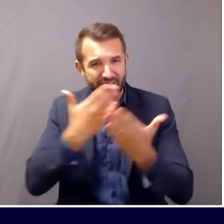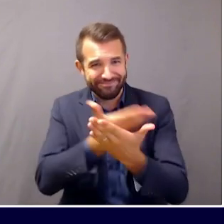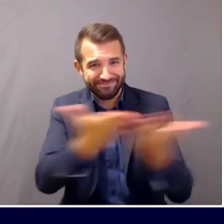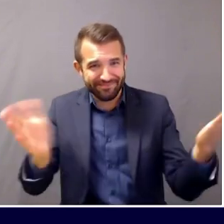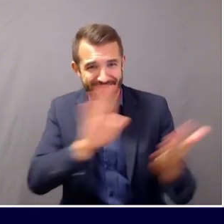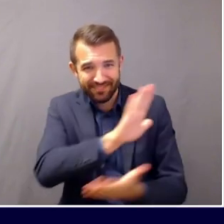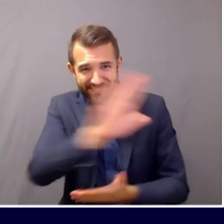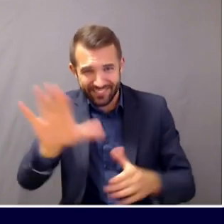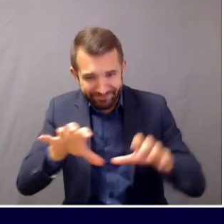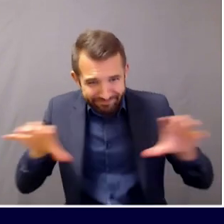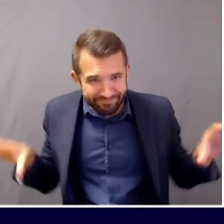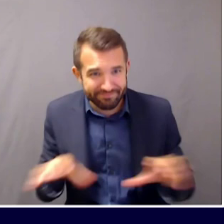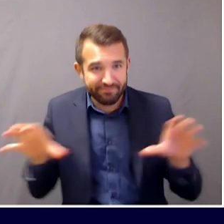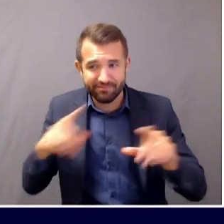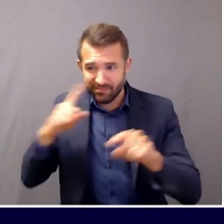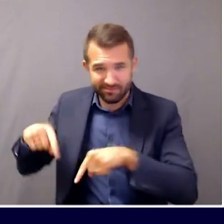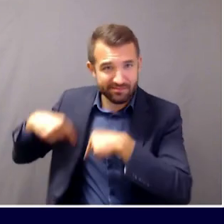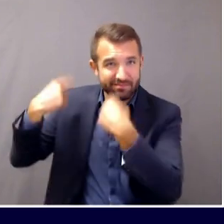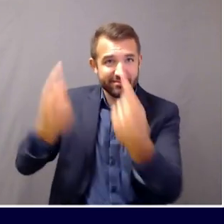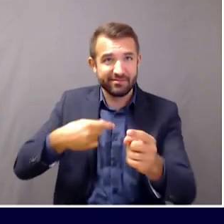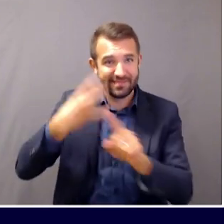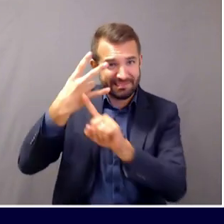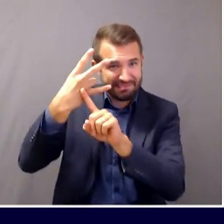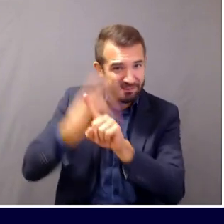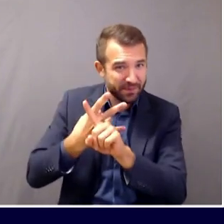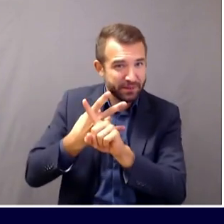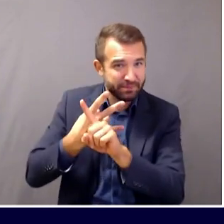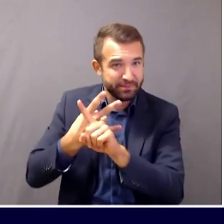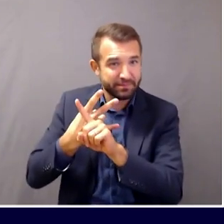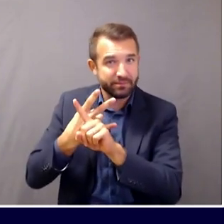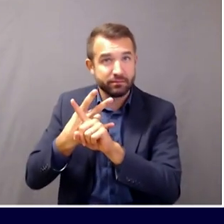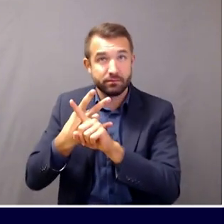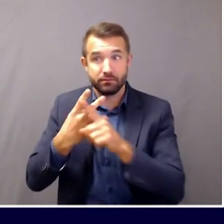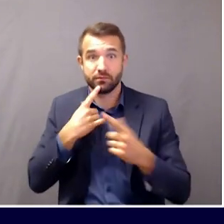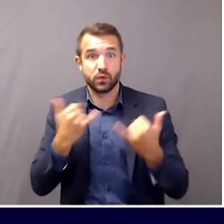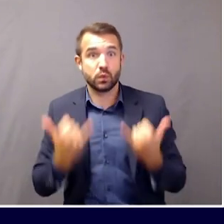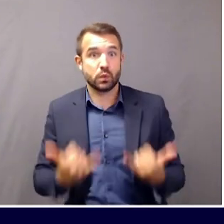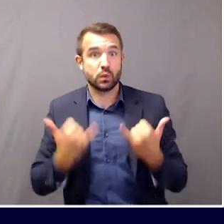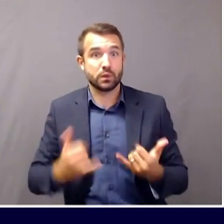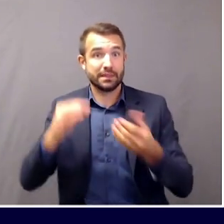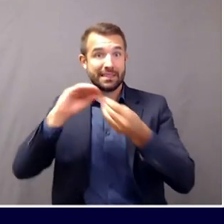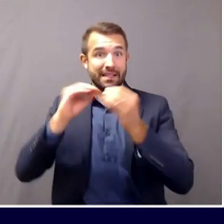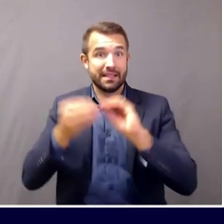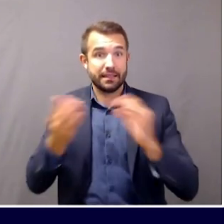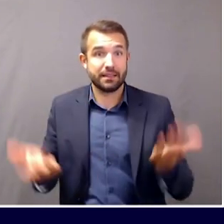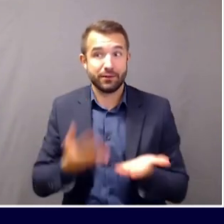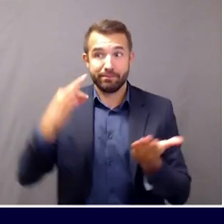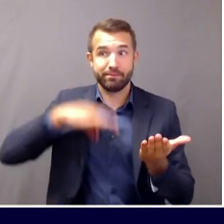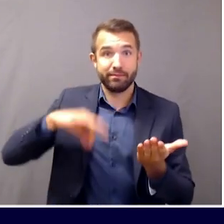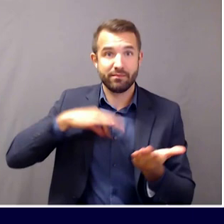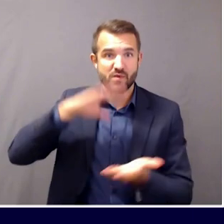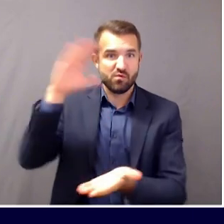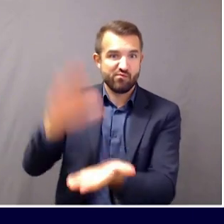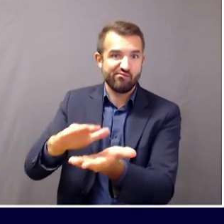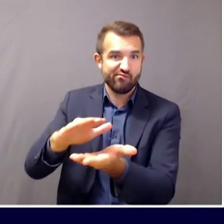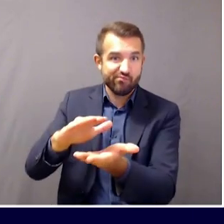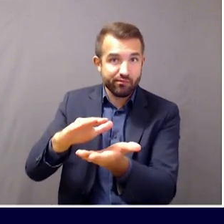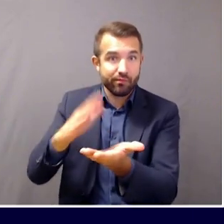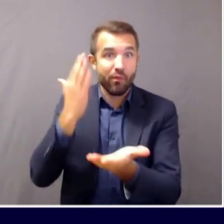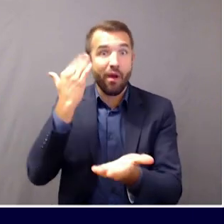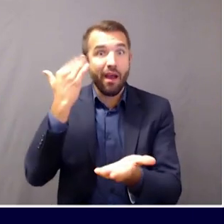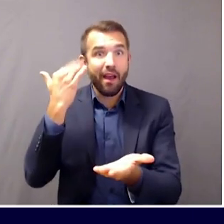months now. We are where we are with respect to COVID-19 because of those efforts,